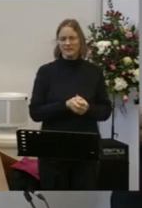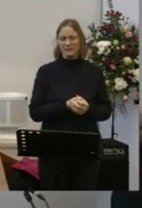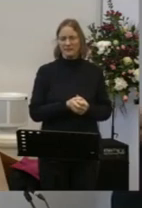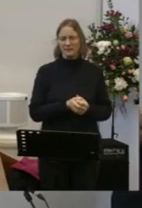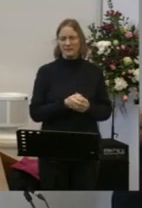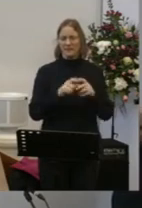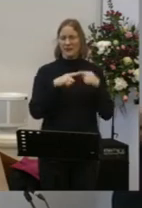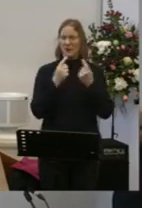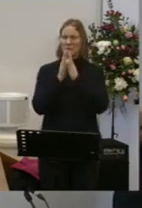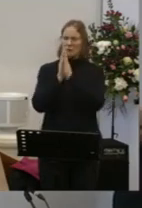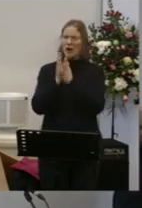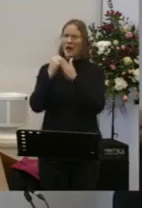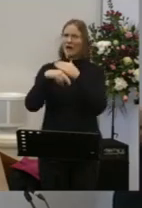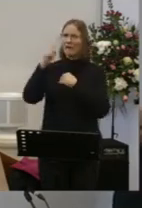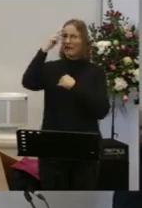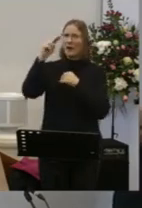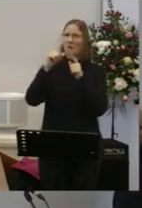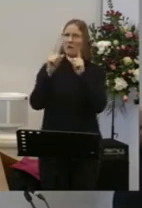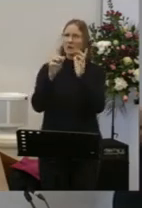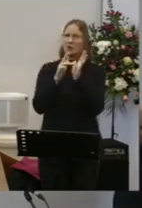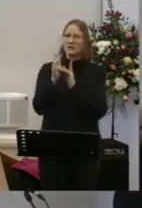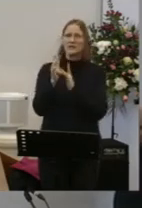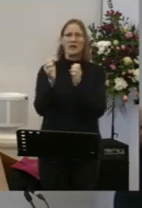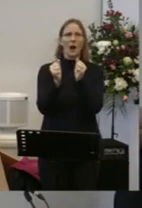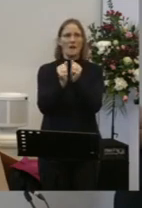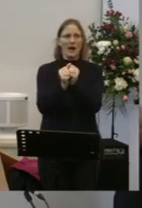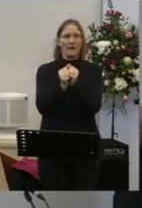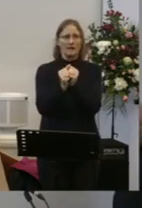We pray in the name of Jesus Amen